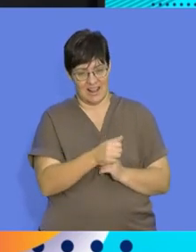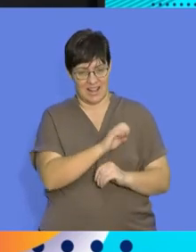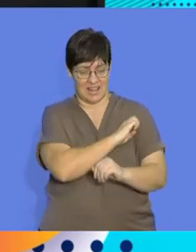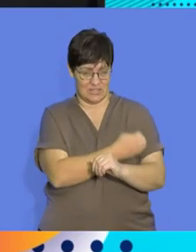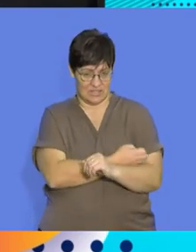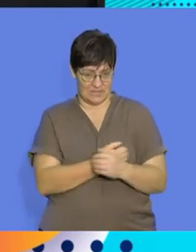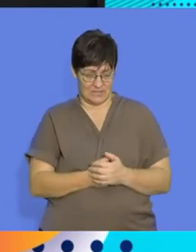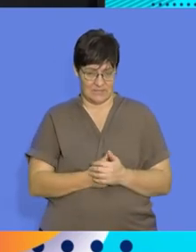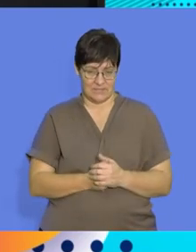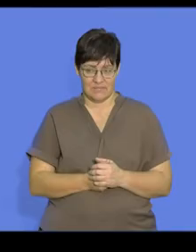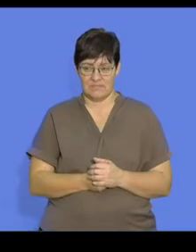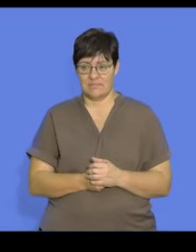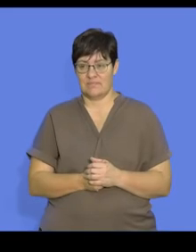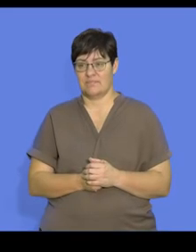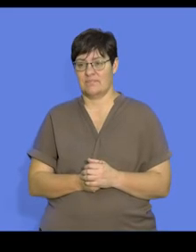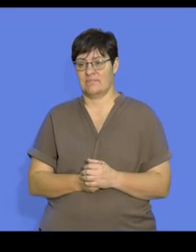energy from the parents.